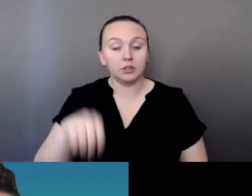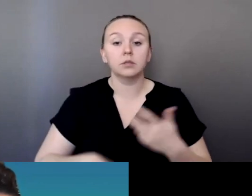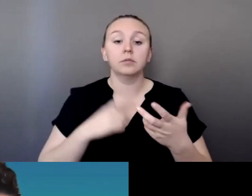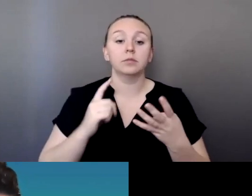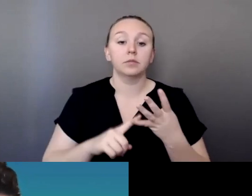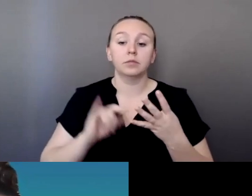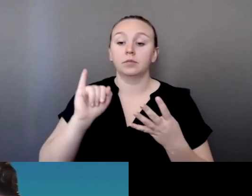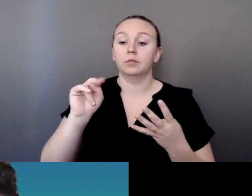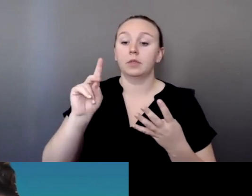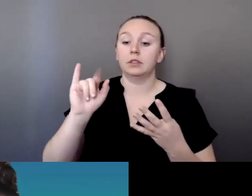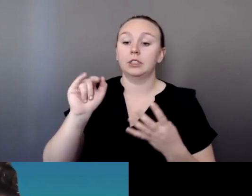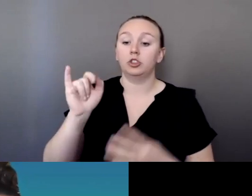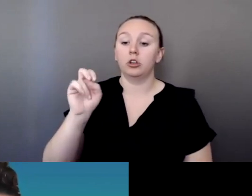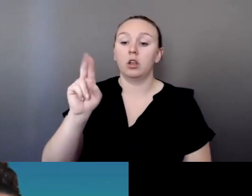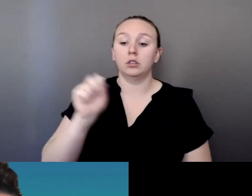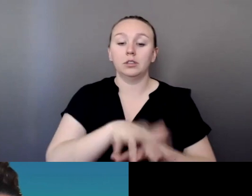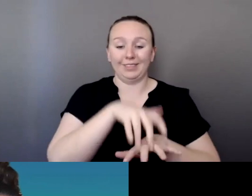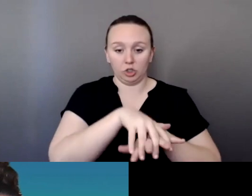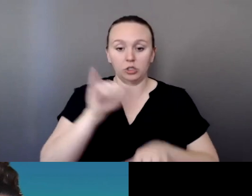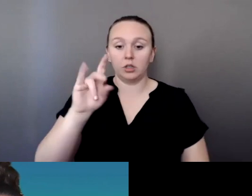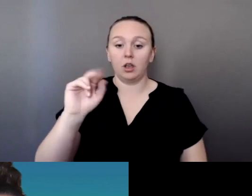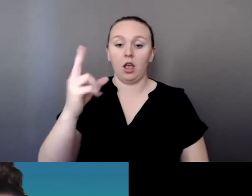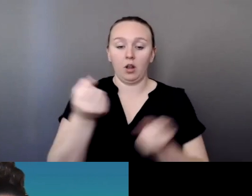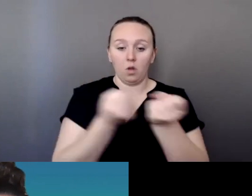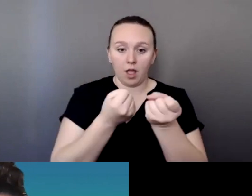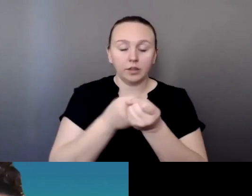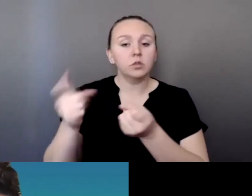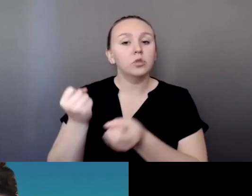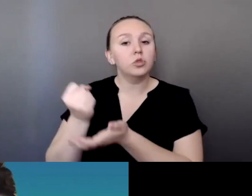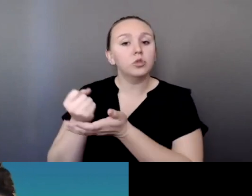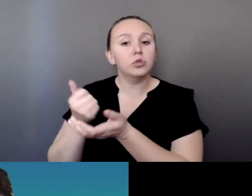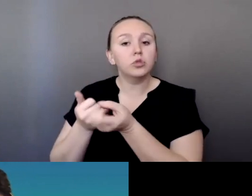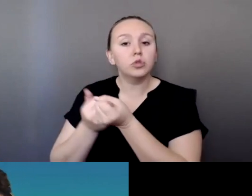the Indigenous Idaho Alliance who supported the bundles for our survivors today.